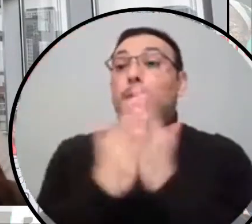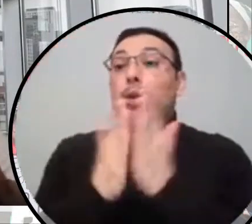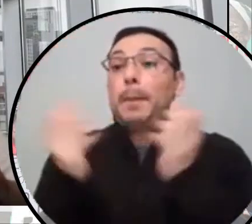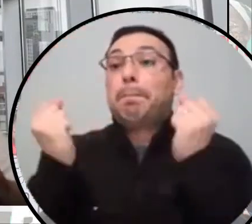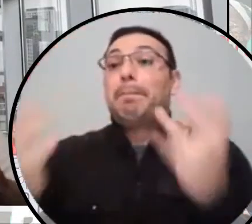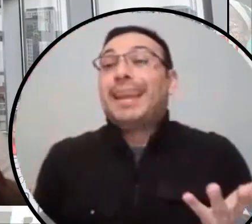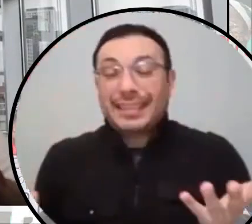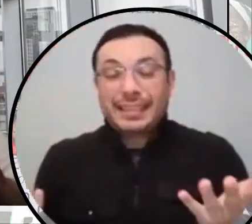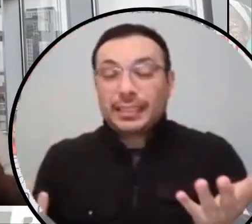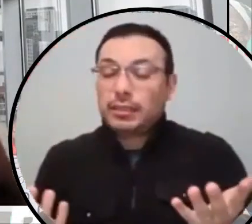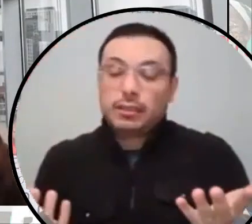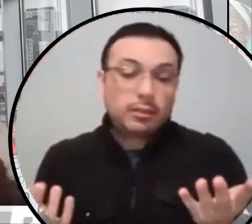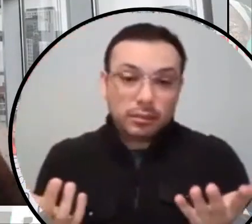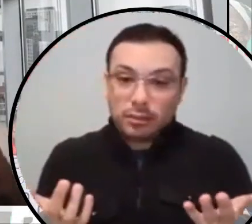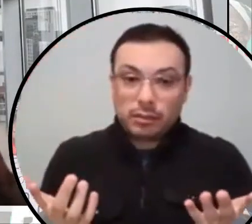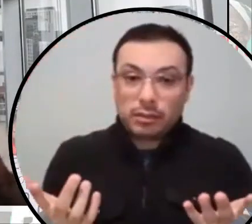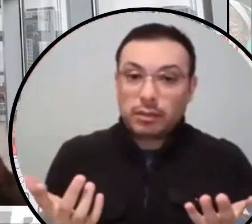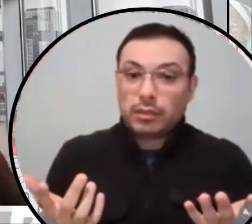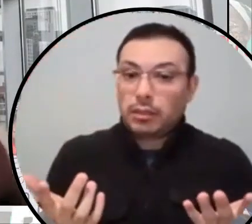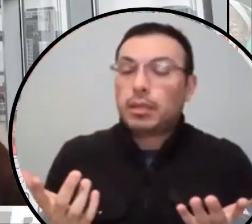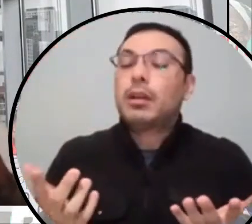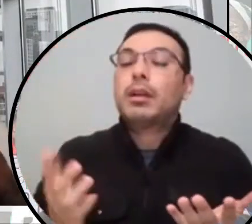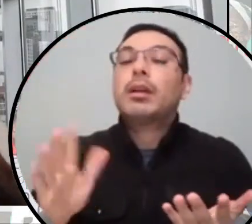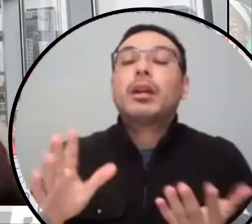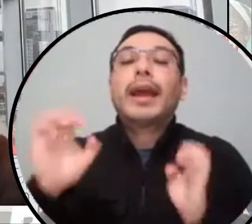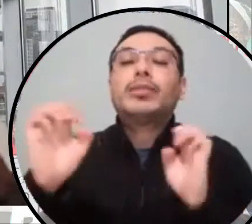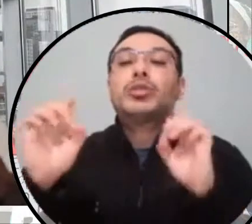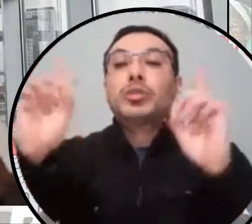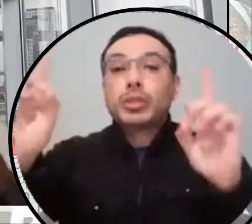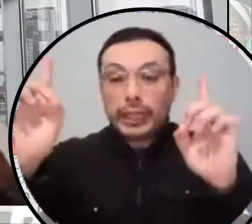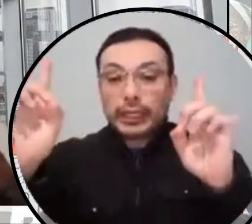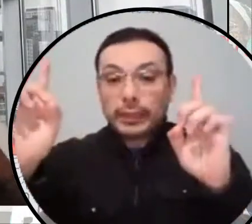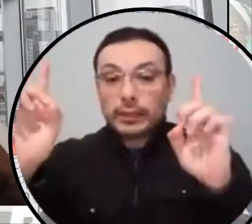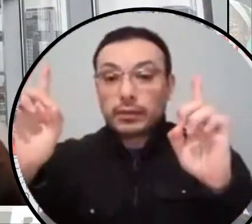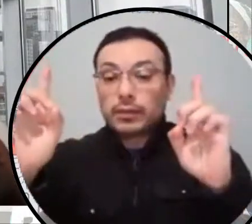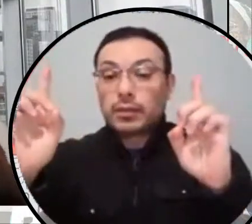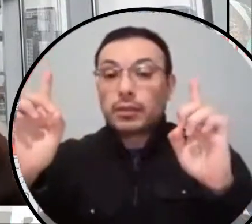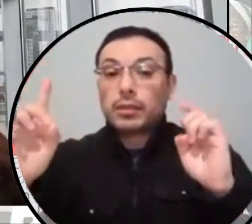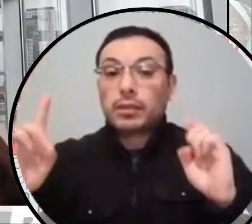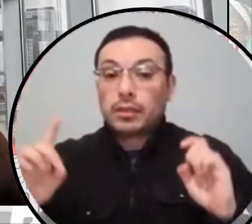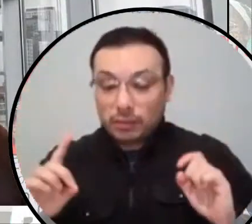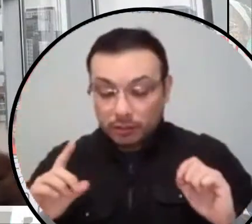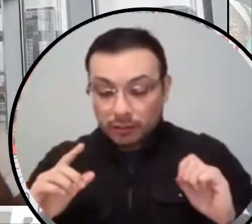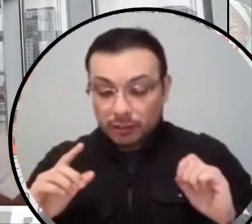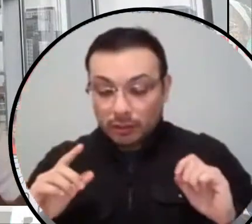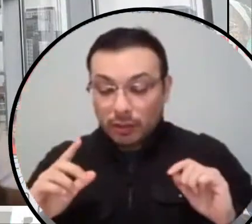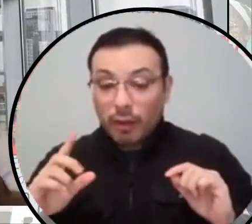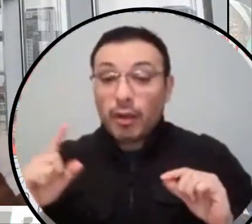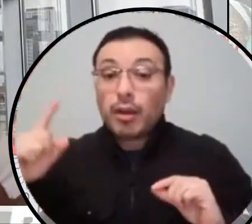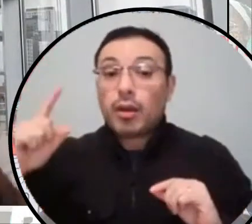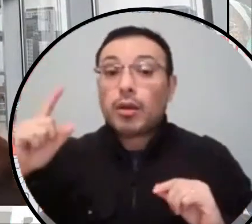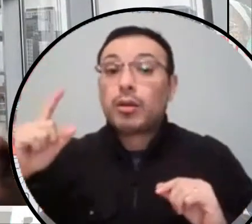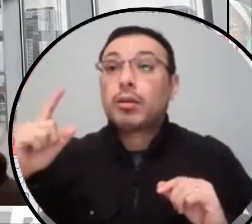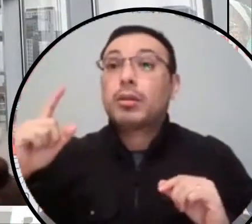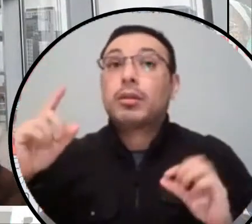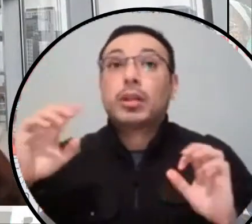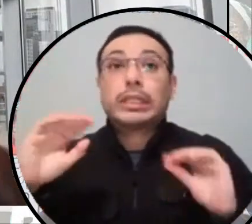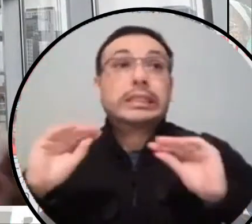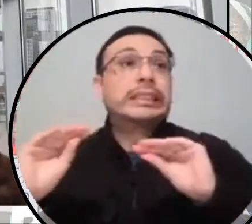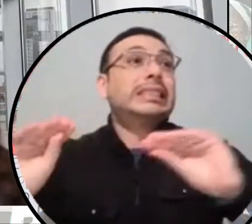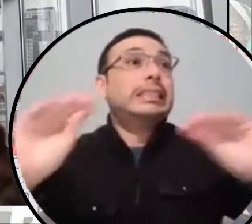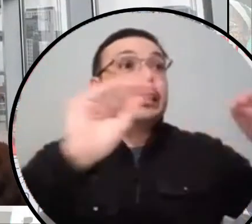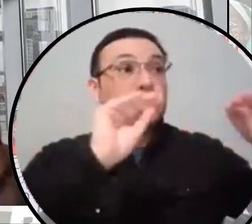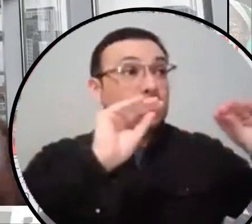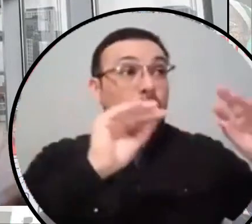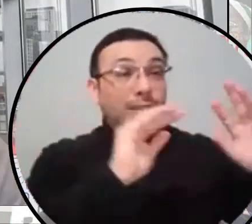sake of being able to, uh, reshape the narratives that the media and all these other platforms put out about people who are formerly